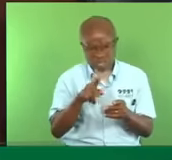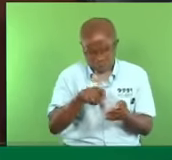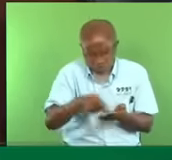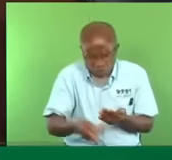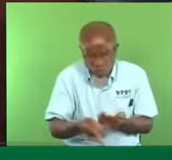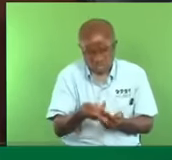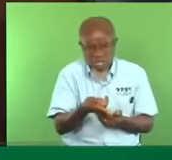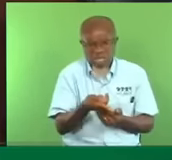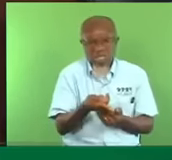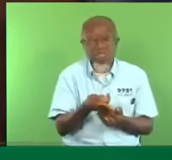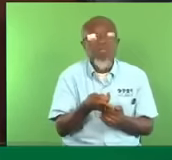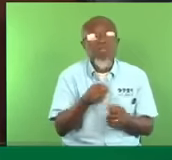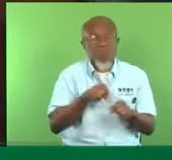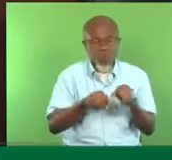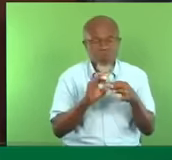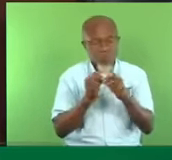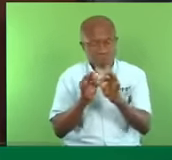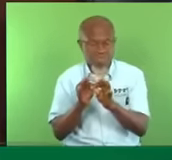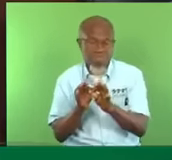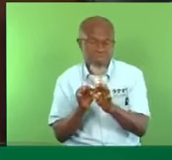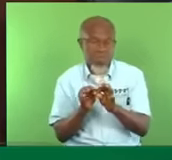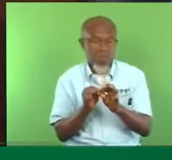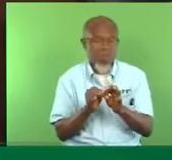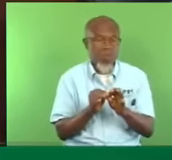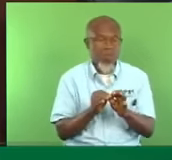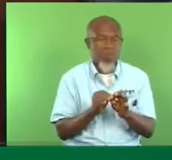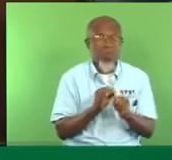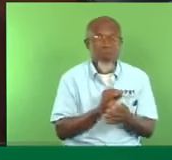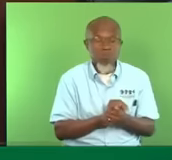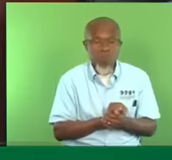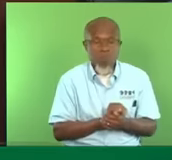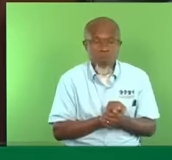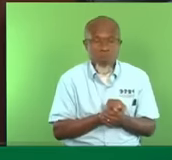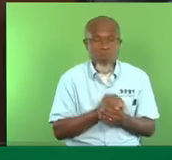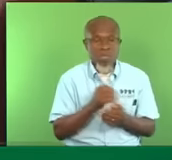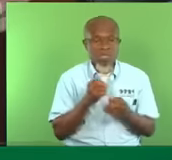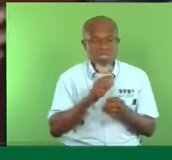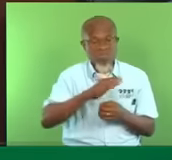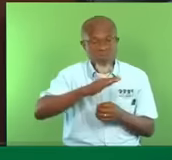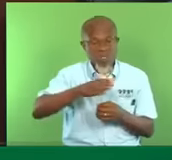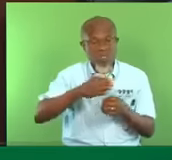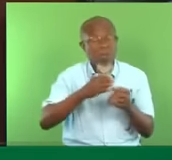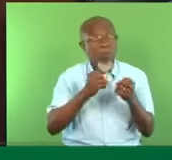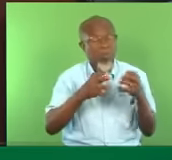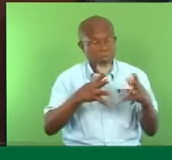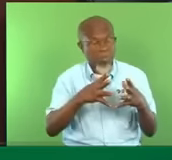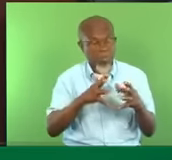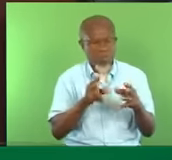there are 600 police vehicles that are not roadworthy and cannot be used?